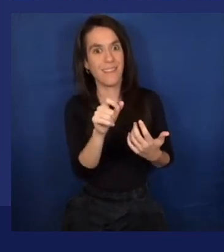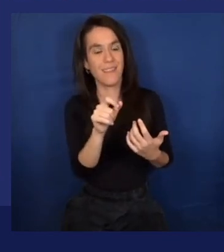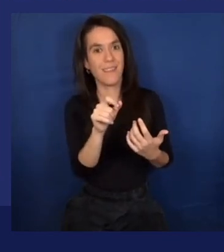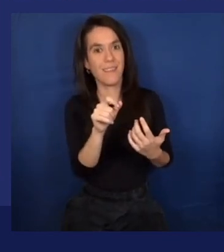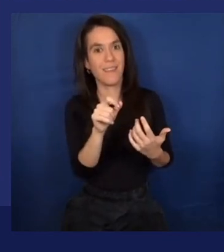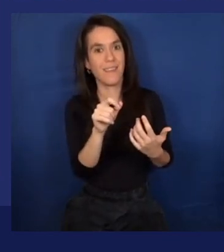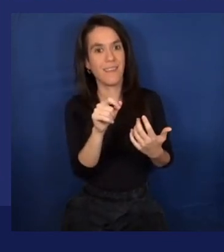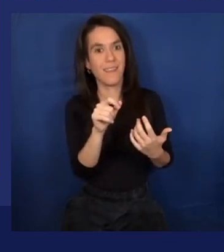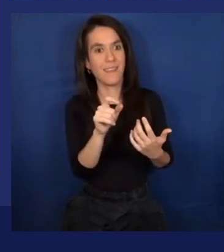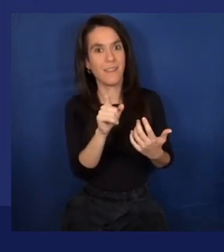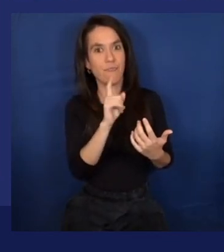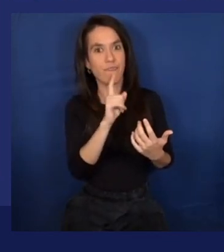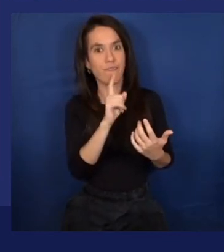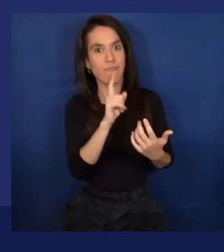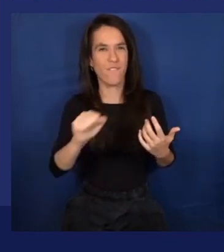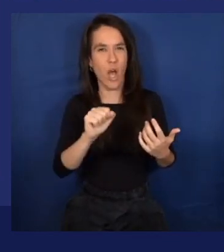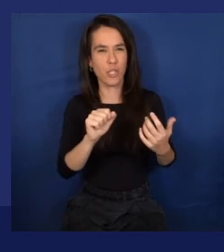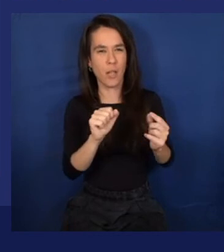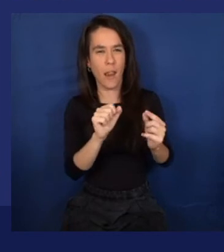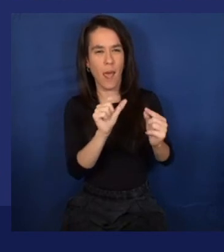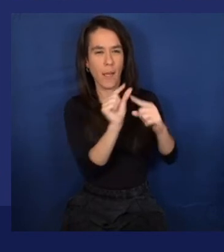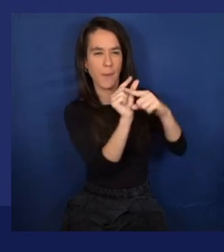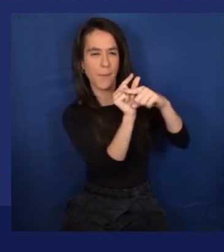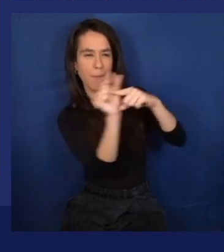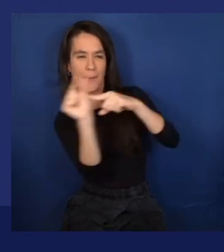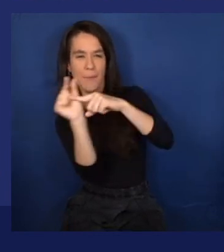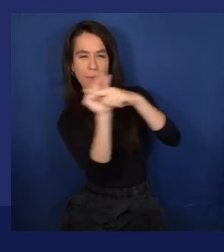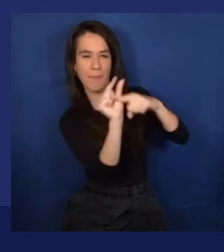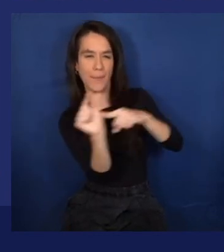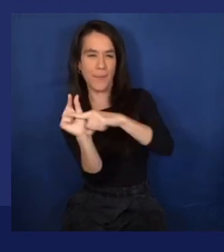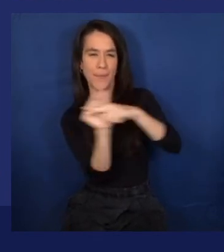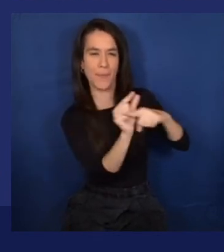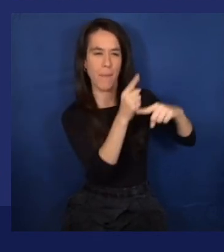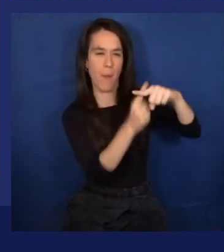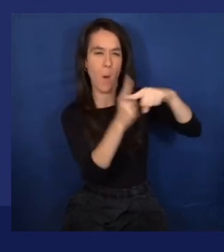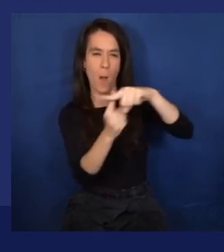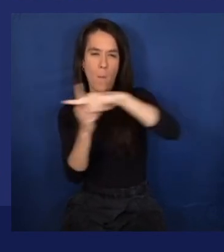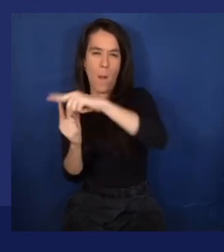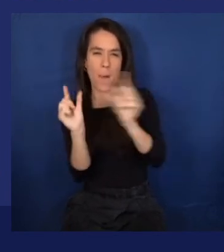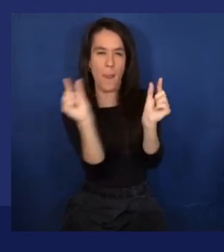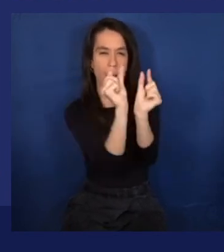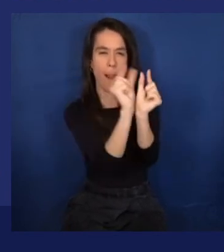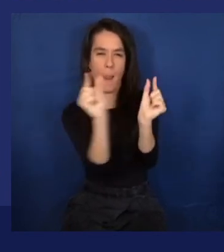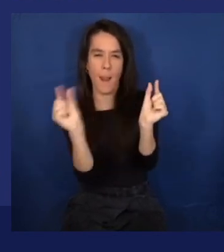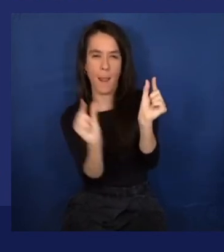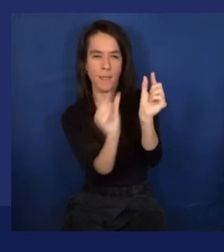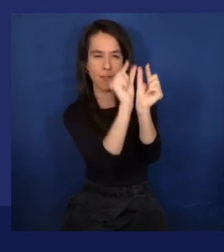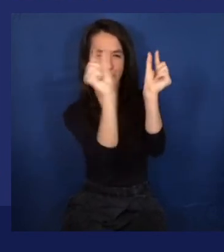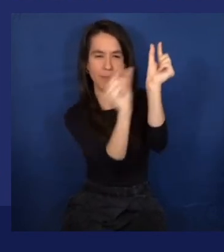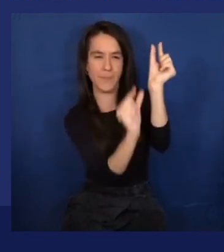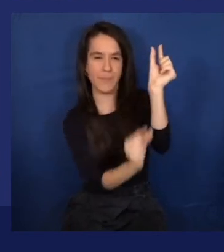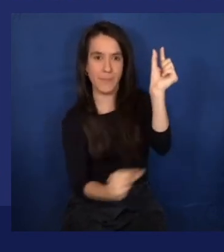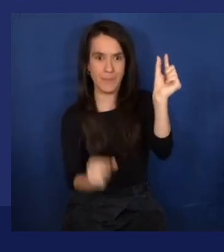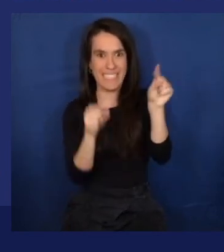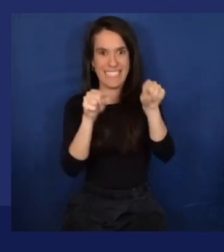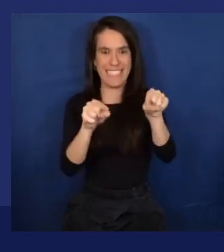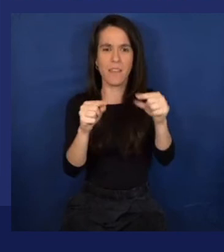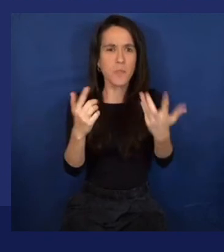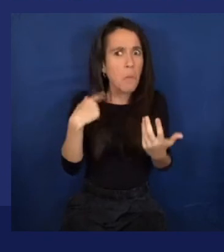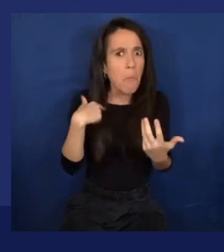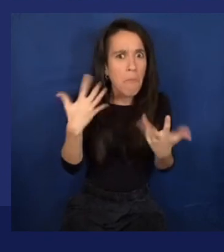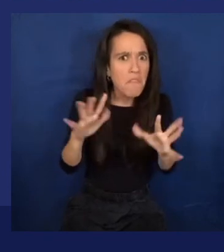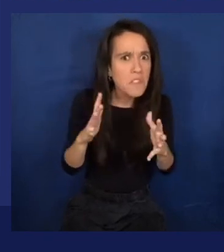that you did. Have you used this for anything other than Bart Simpson? Or have you seen or have any ideas on how people could use this? Yeah. Well,